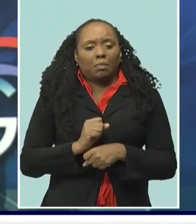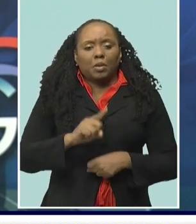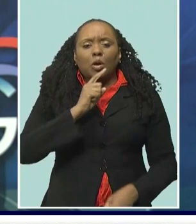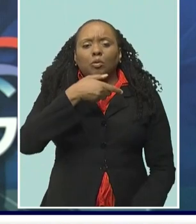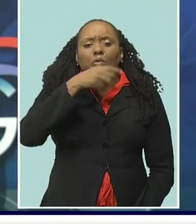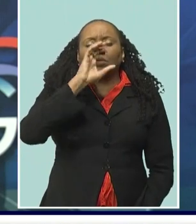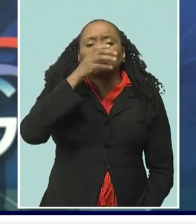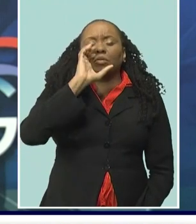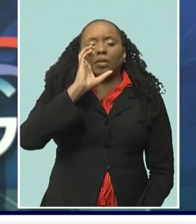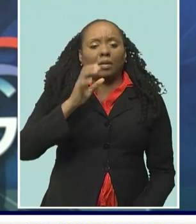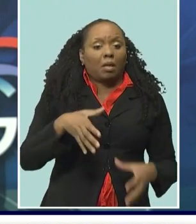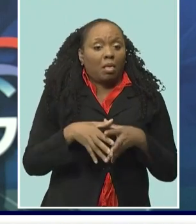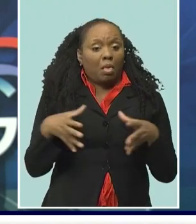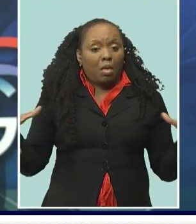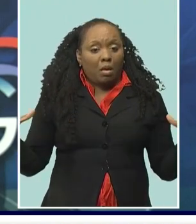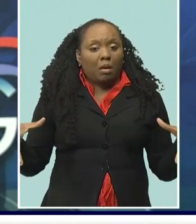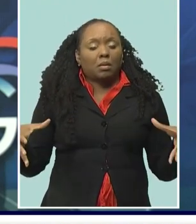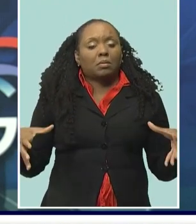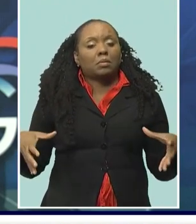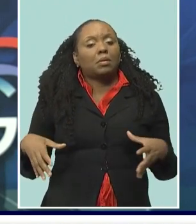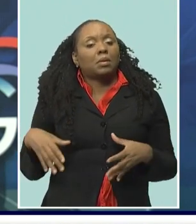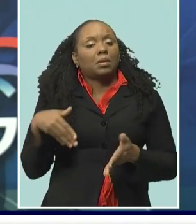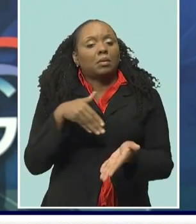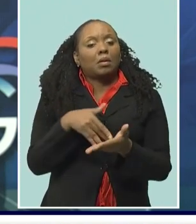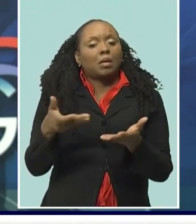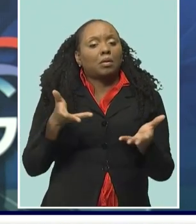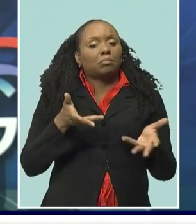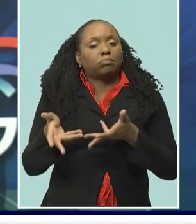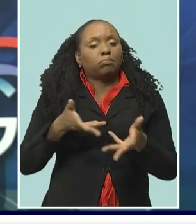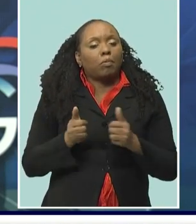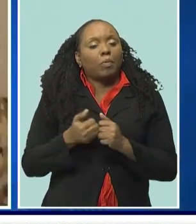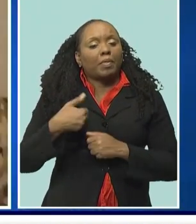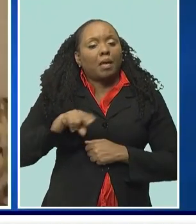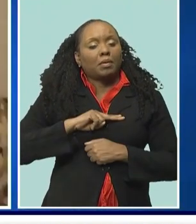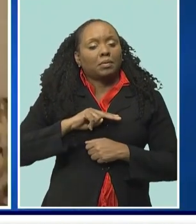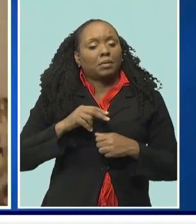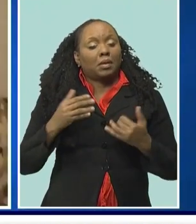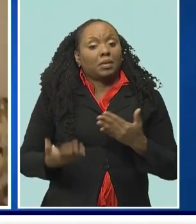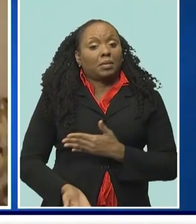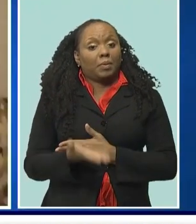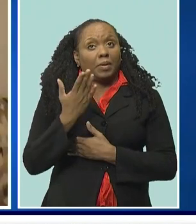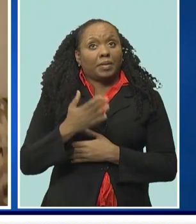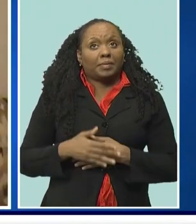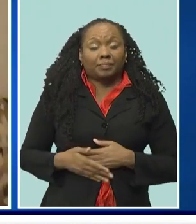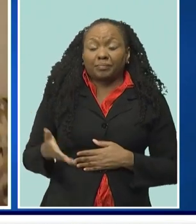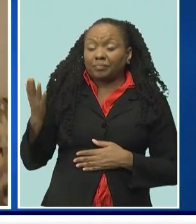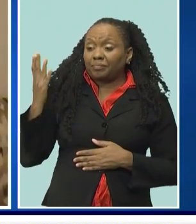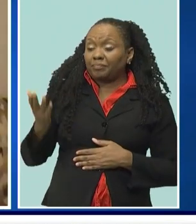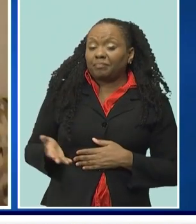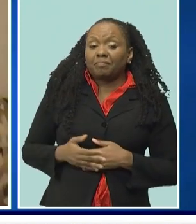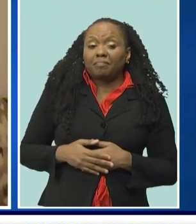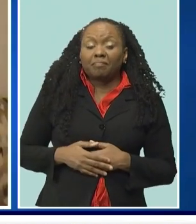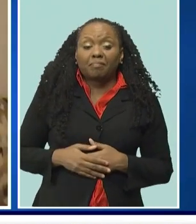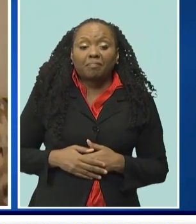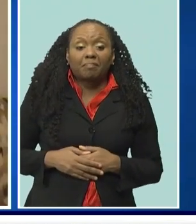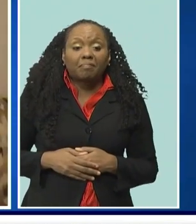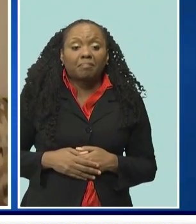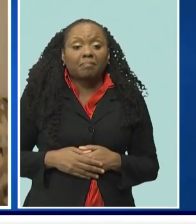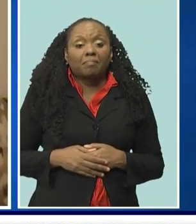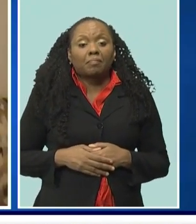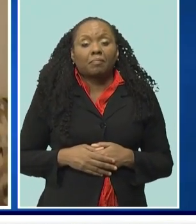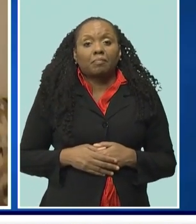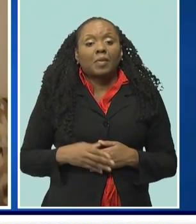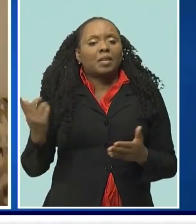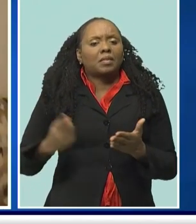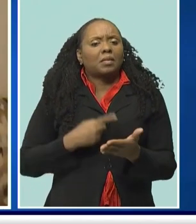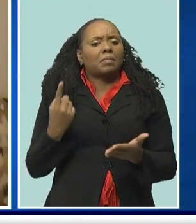Dr. Lord was a guest on CBC-TV 8's Morning Report. Many times you don't recognize that you're really dehydrated or becoming